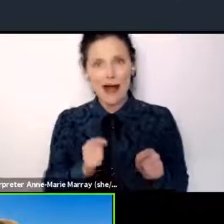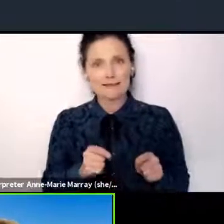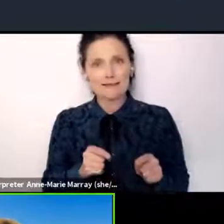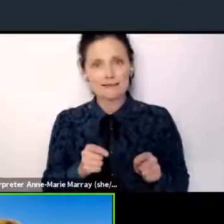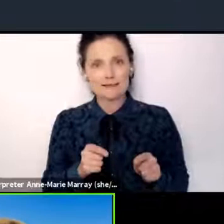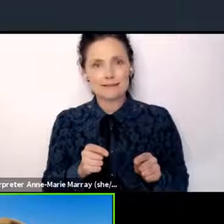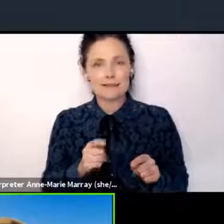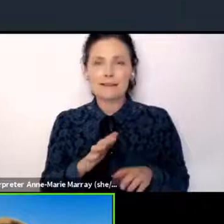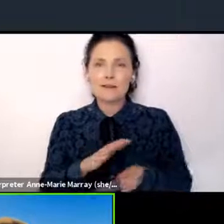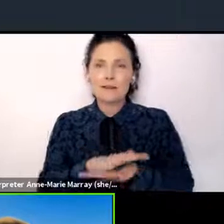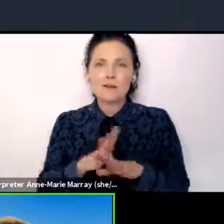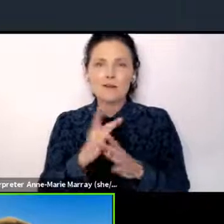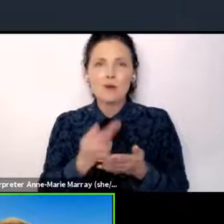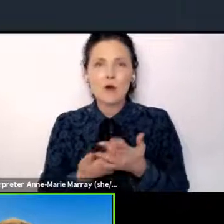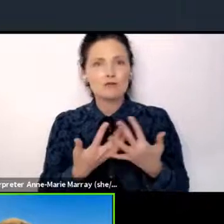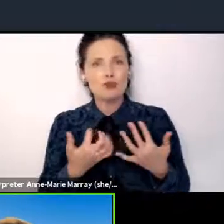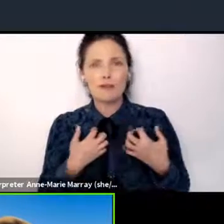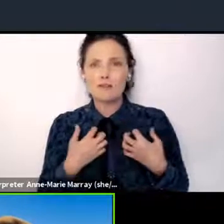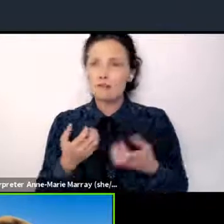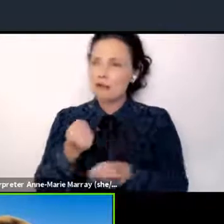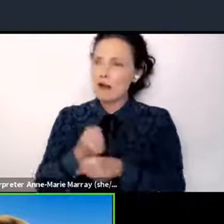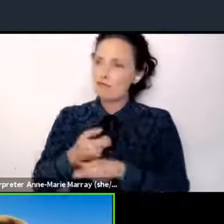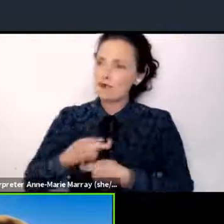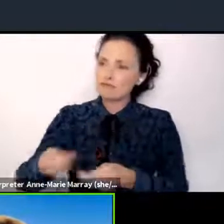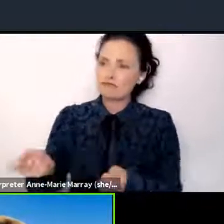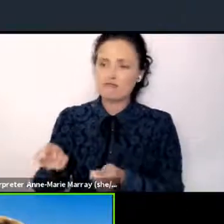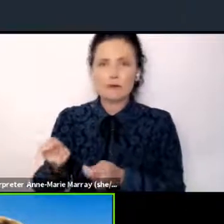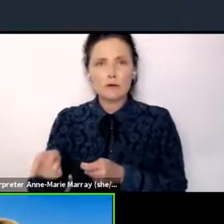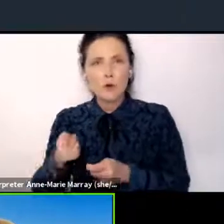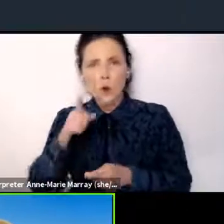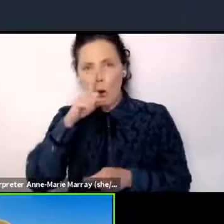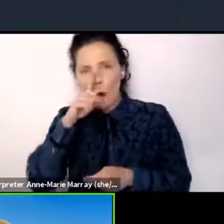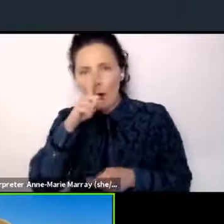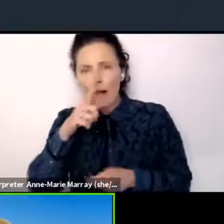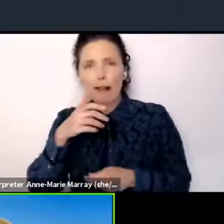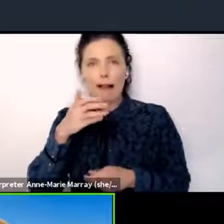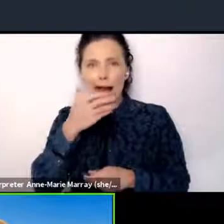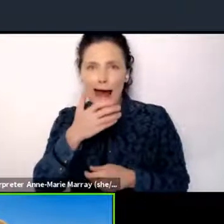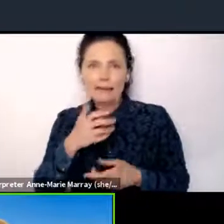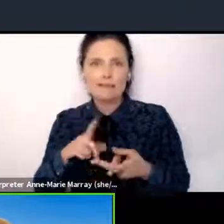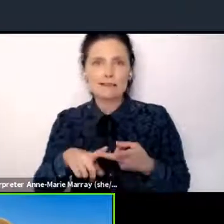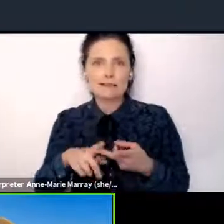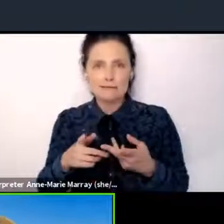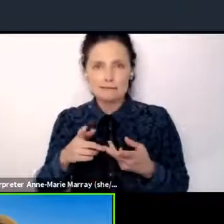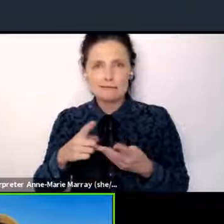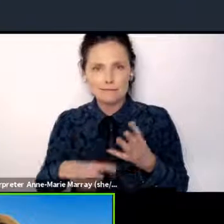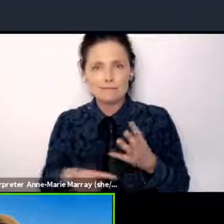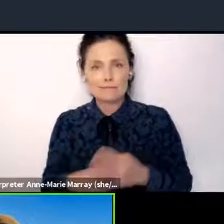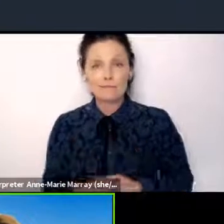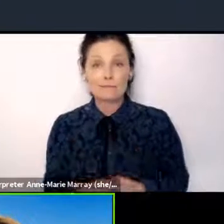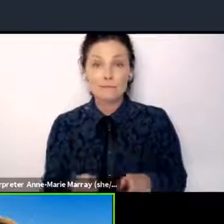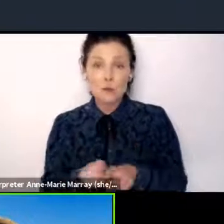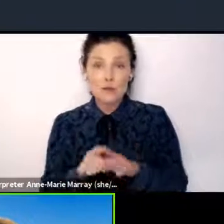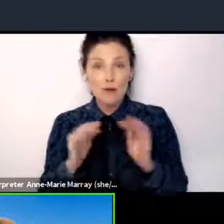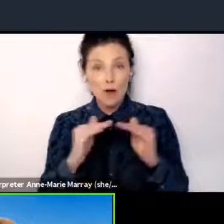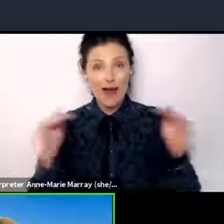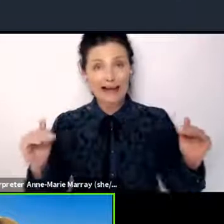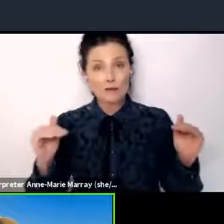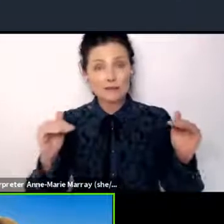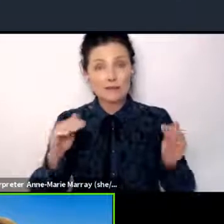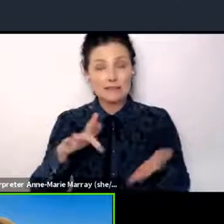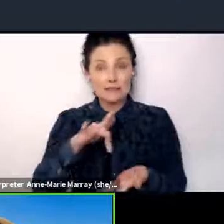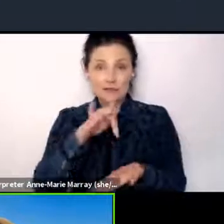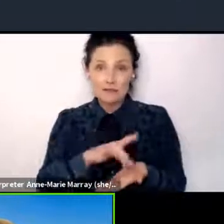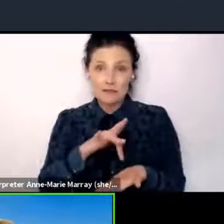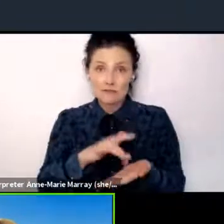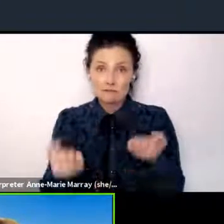public hands out fossil fuels. Secondly, we're also calling for an equity and justice centered approach. Global South